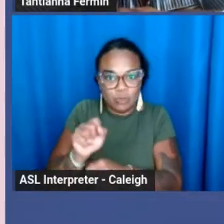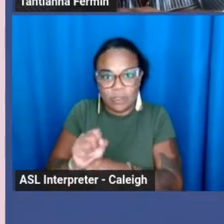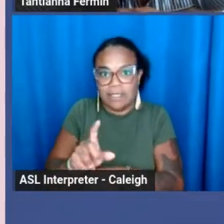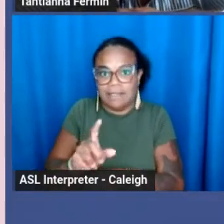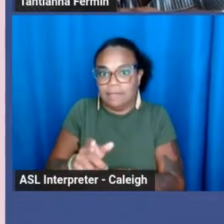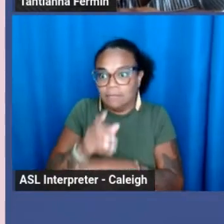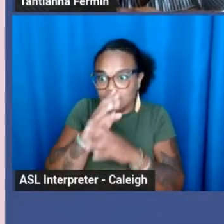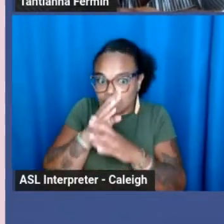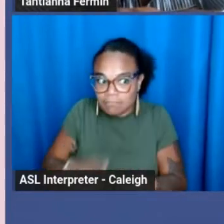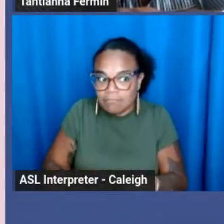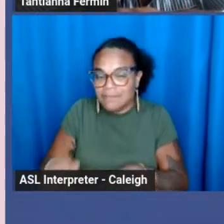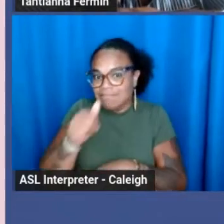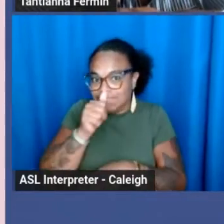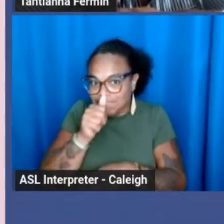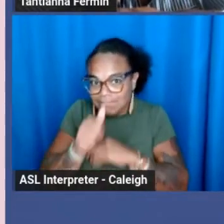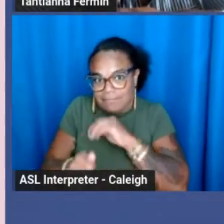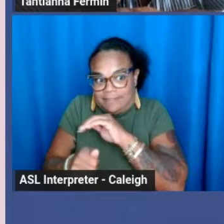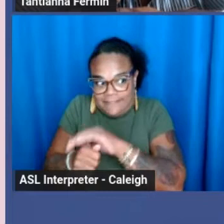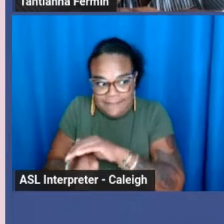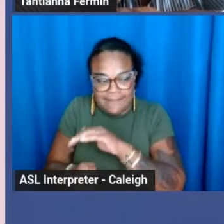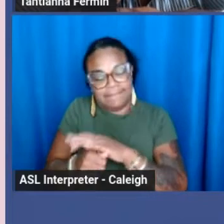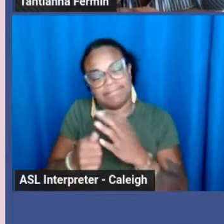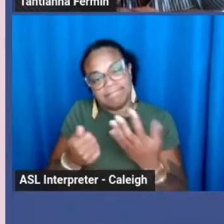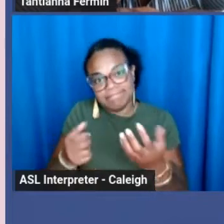their safety and livelihood.